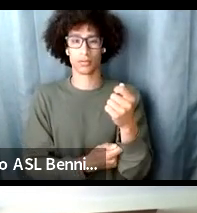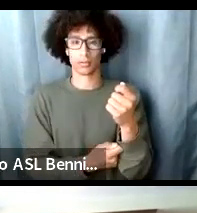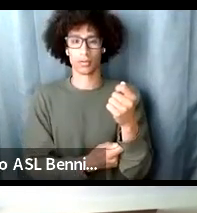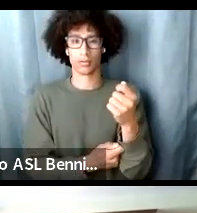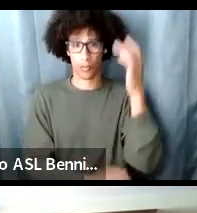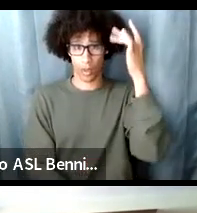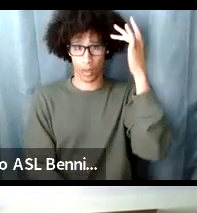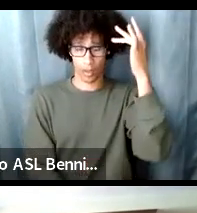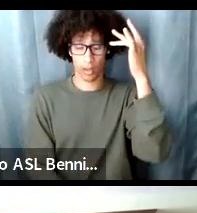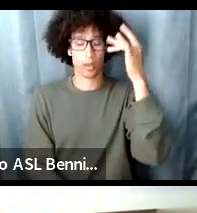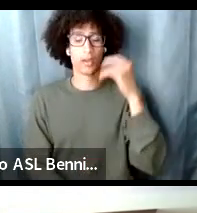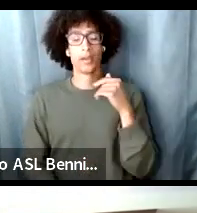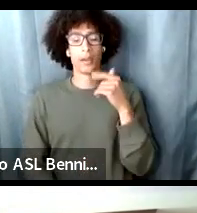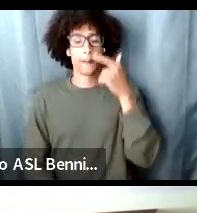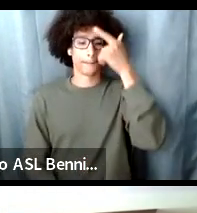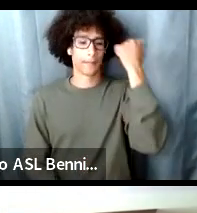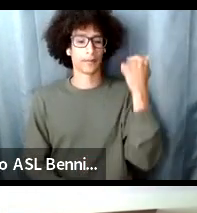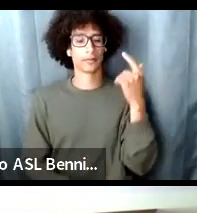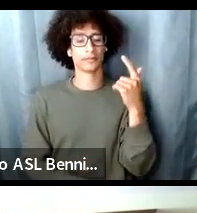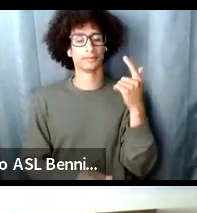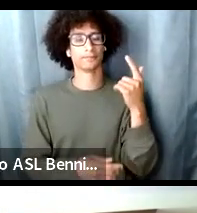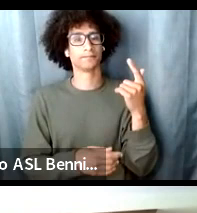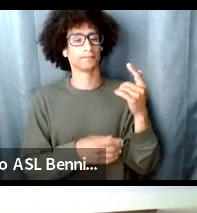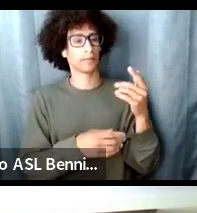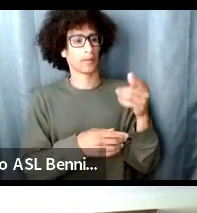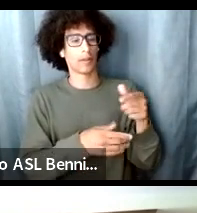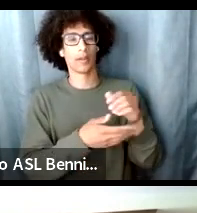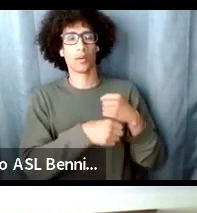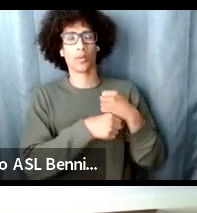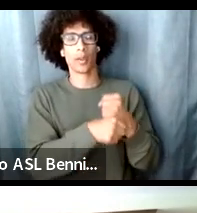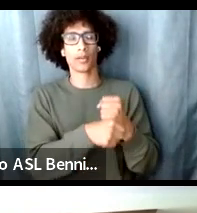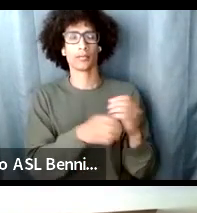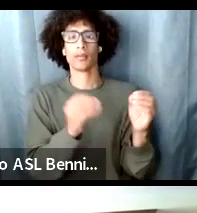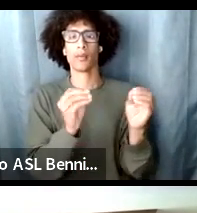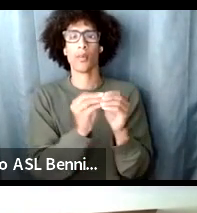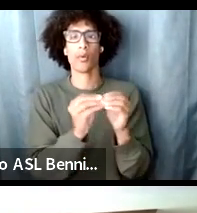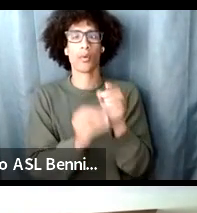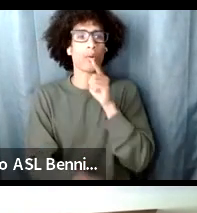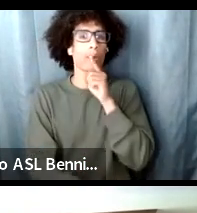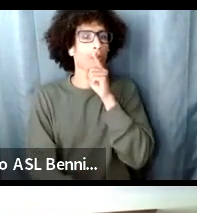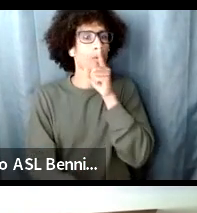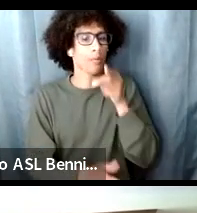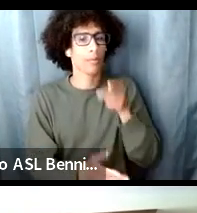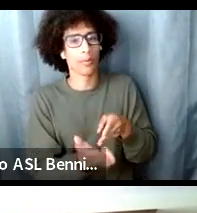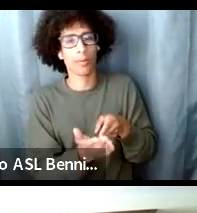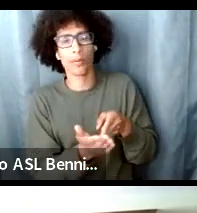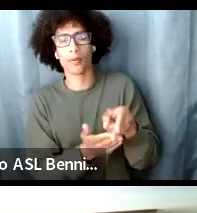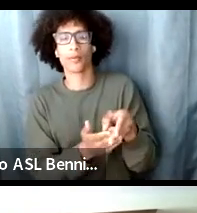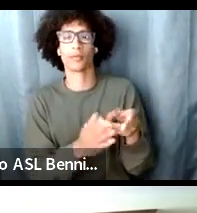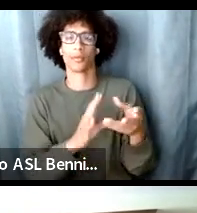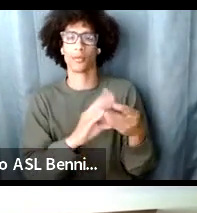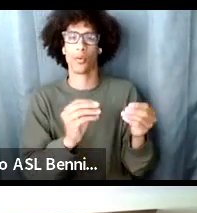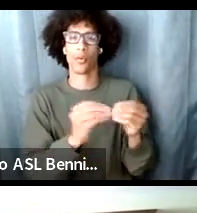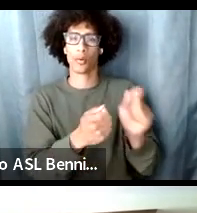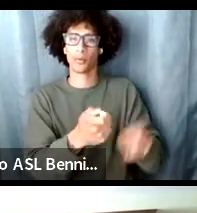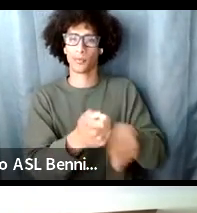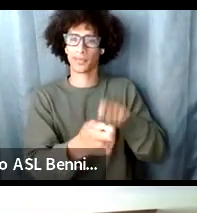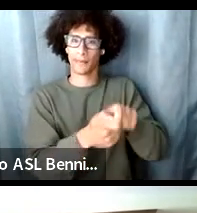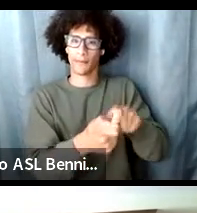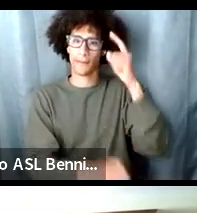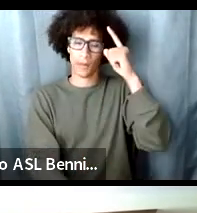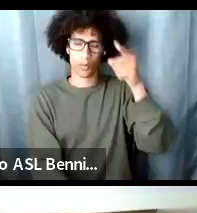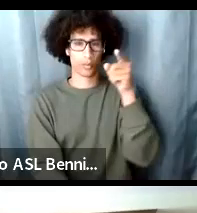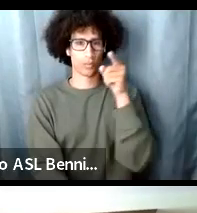it creates creates a more authentic story that is very specific to you right like i could i could have a shared experience but i'm not having your